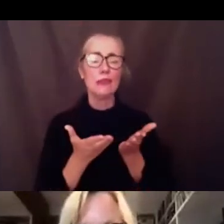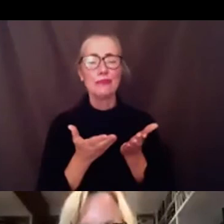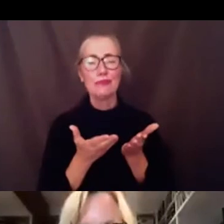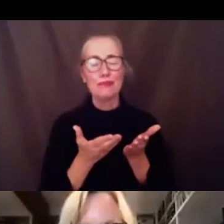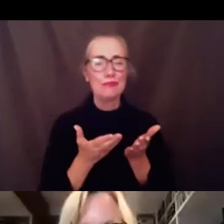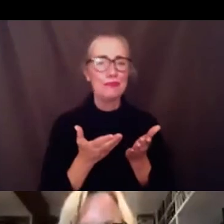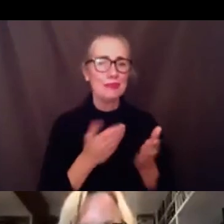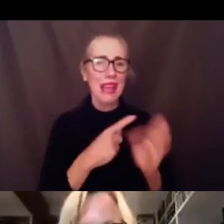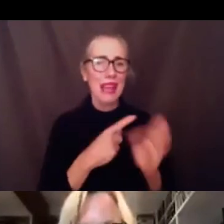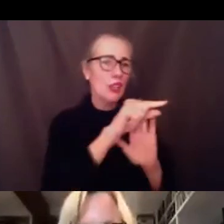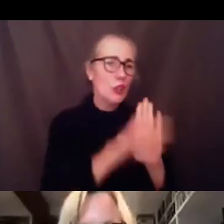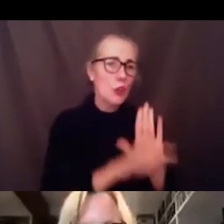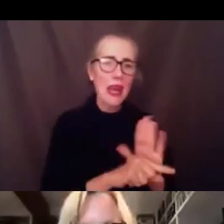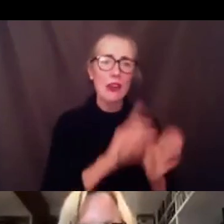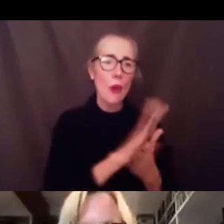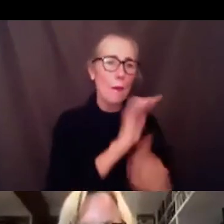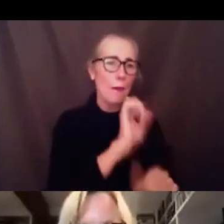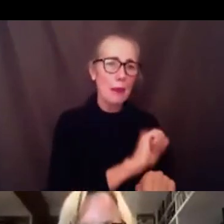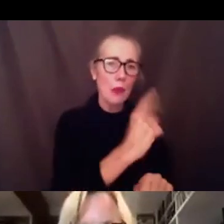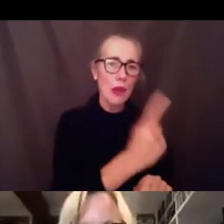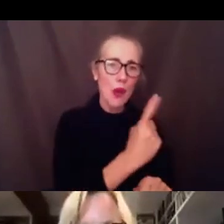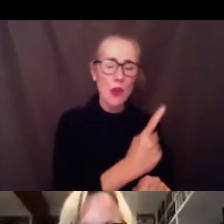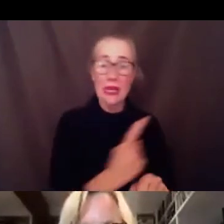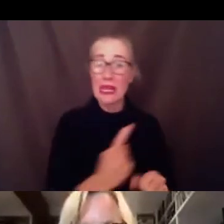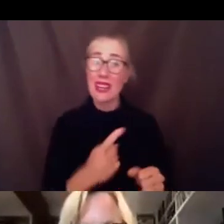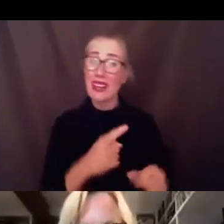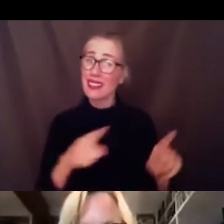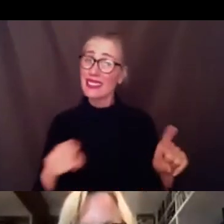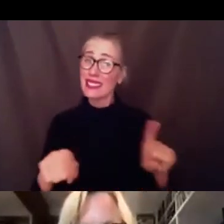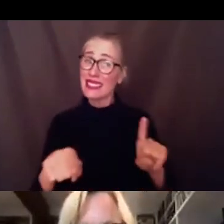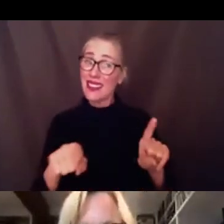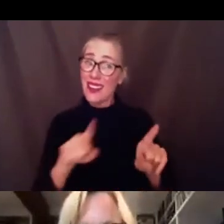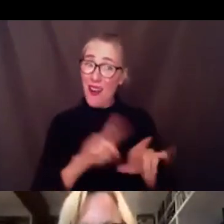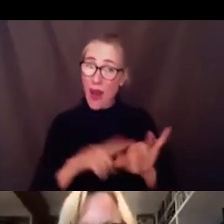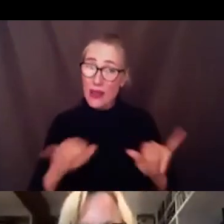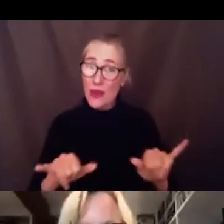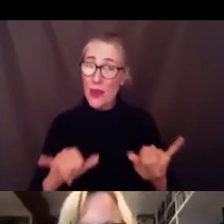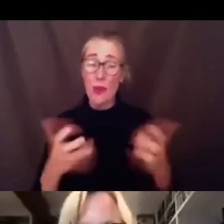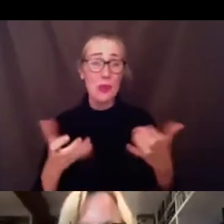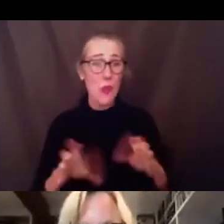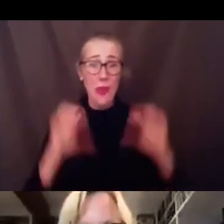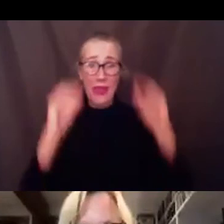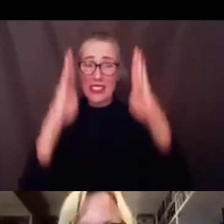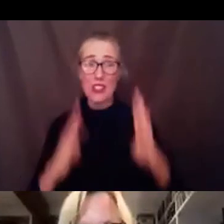while they simultaneously serve a large number of students from their from their prior semester